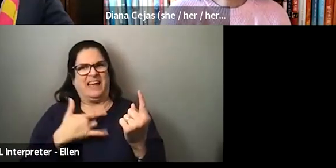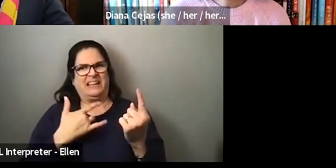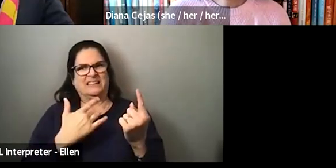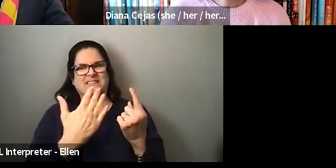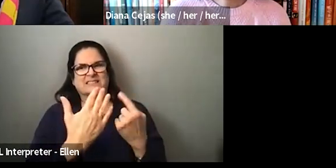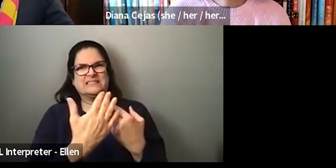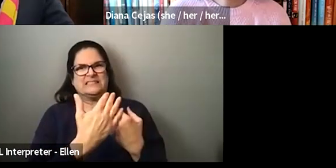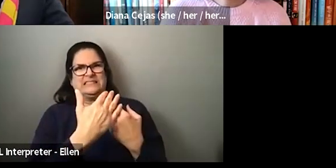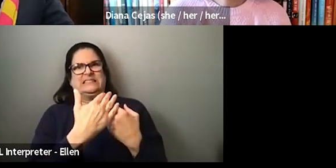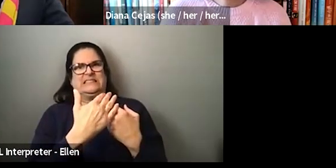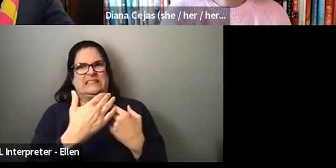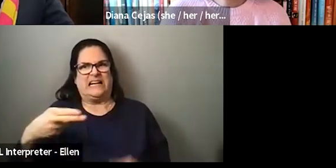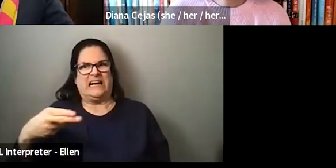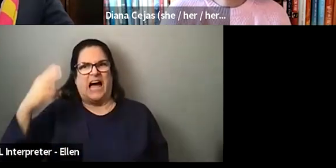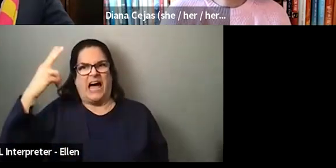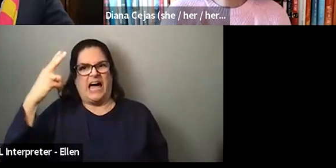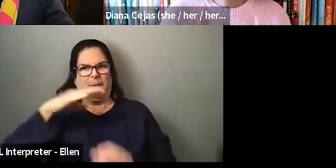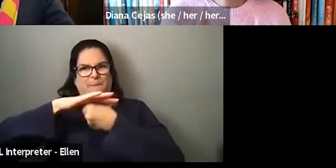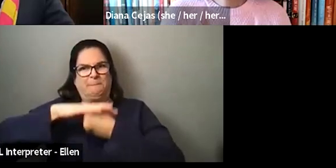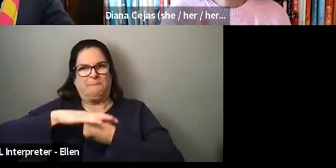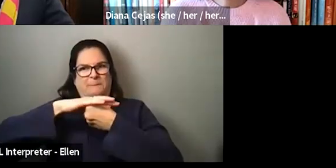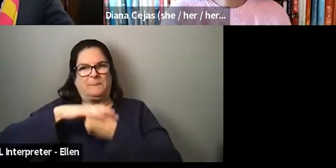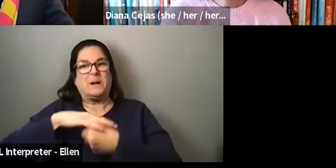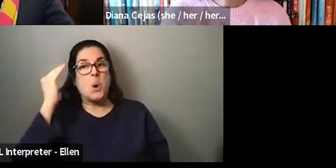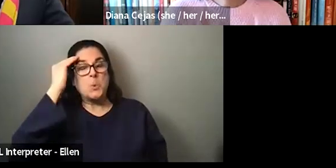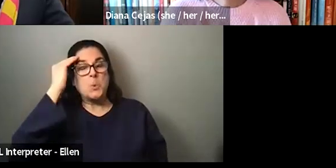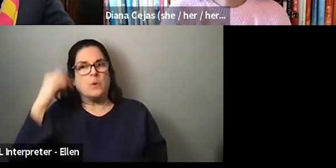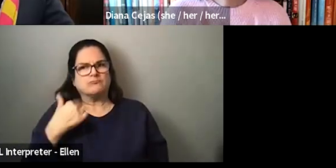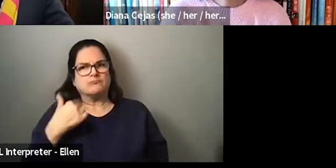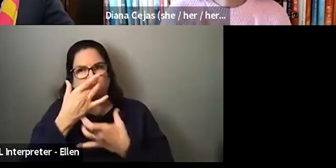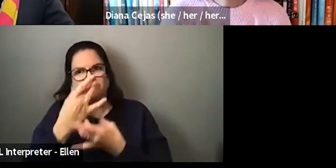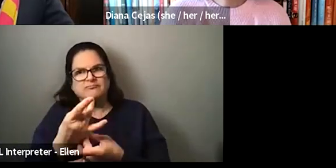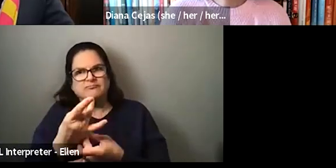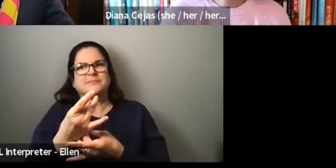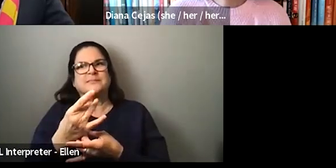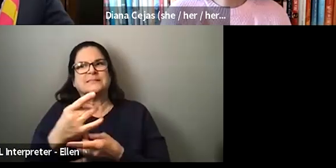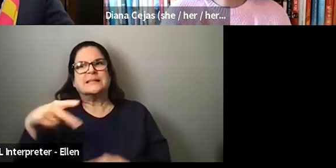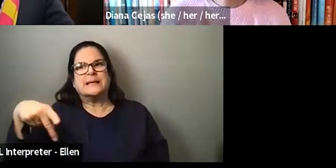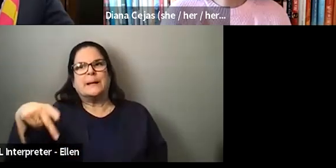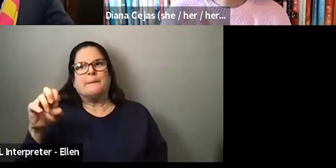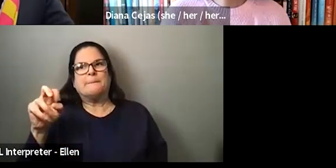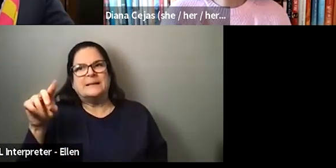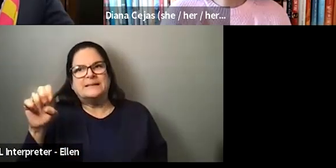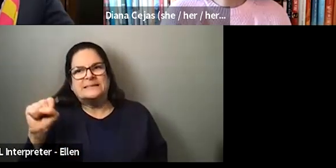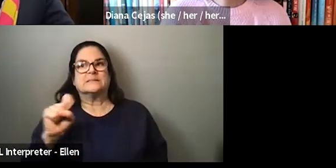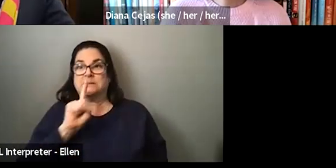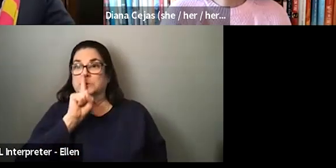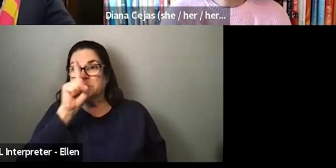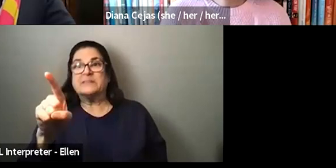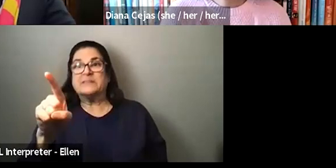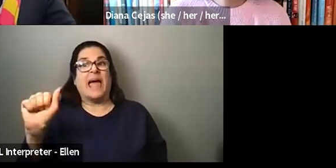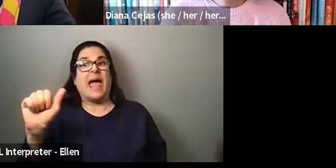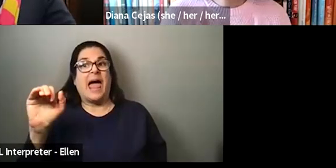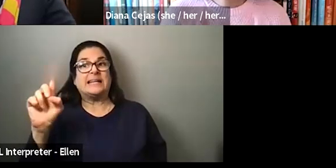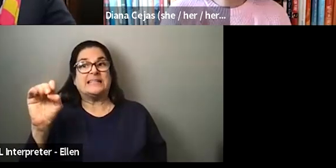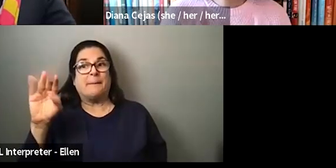stakes. Um, I knew that I was really interested in pediatrics and specifically academic peds, um, pretty early on. And so when I was on